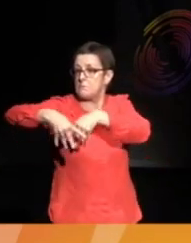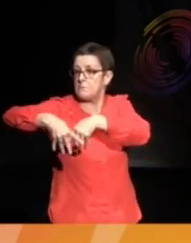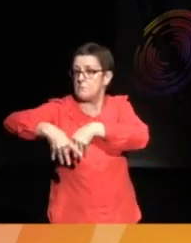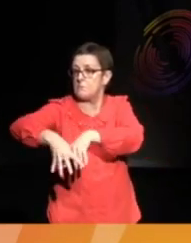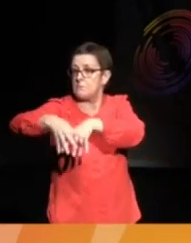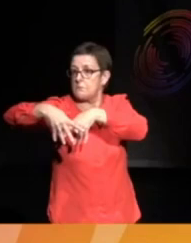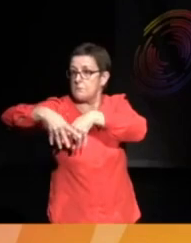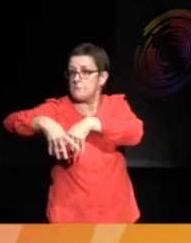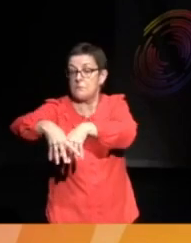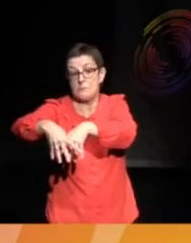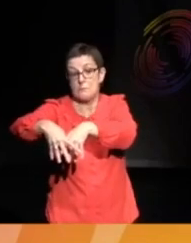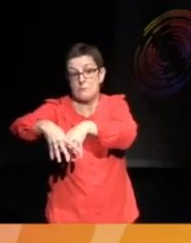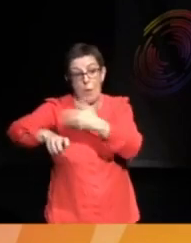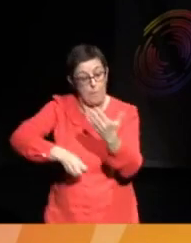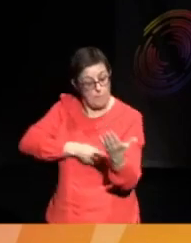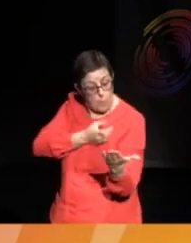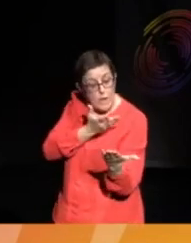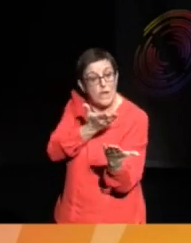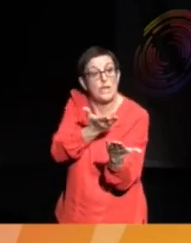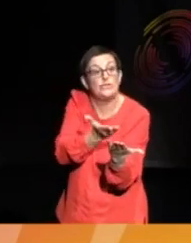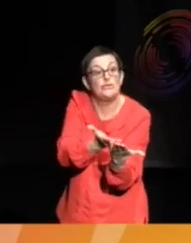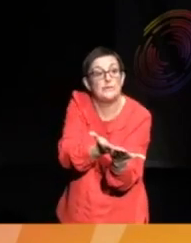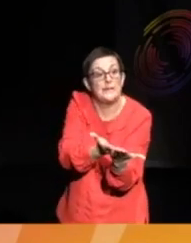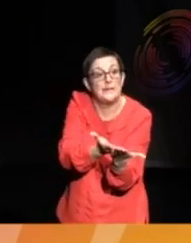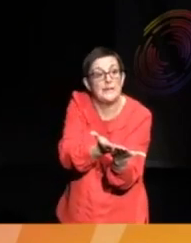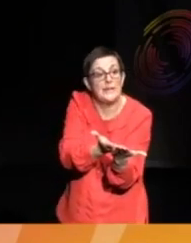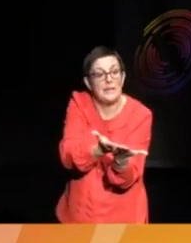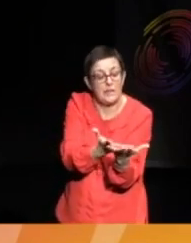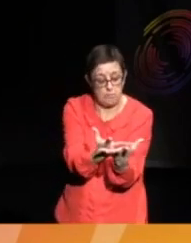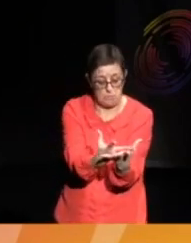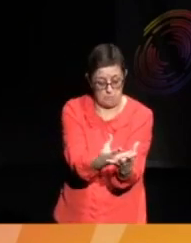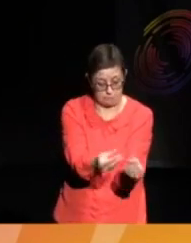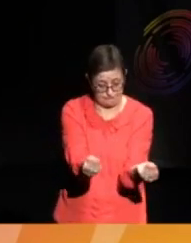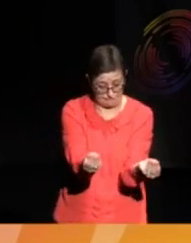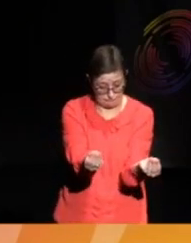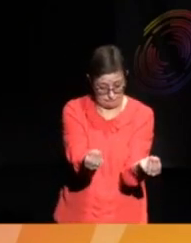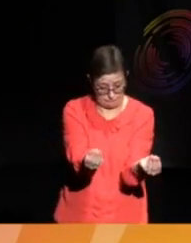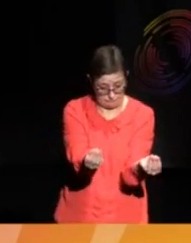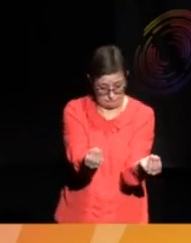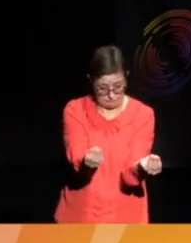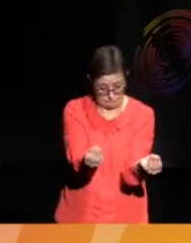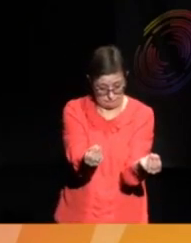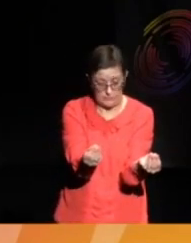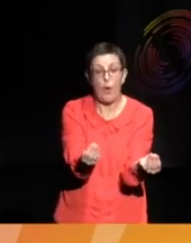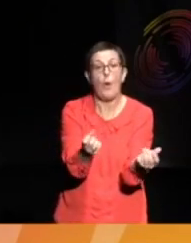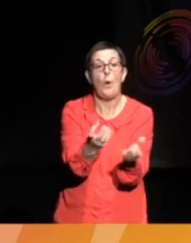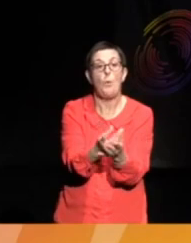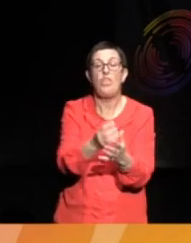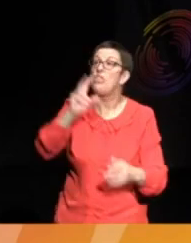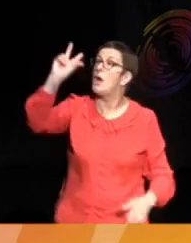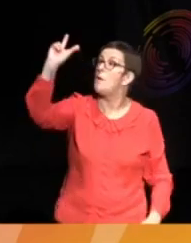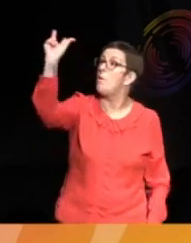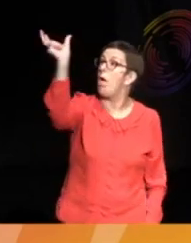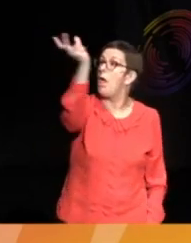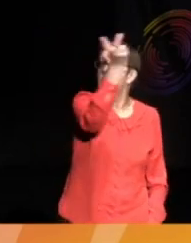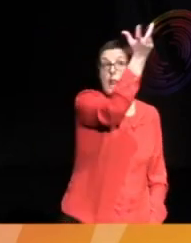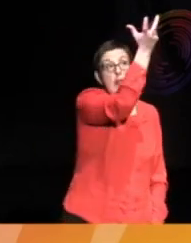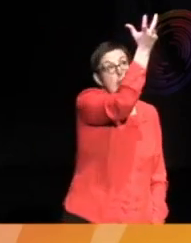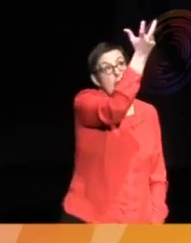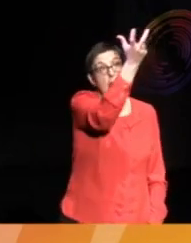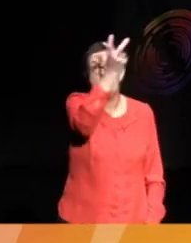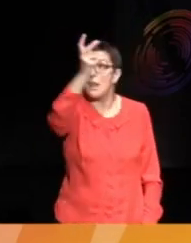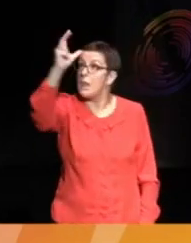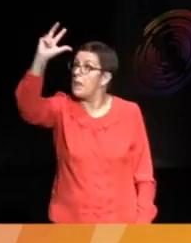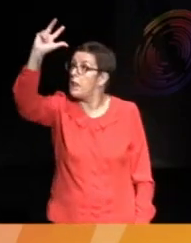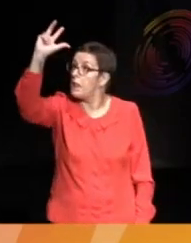all. The poetry is an empty room with a lightbulb swinging to the